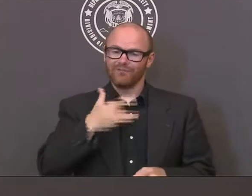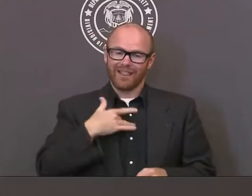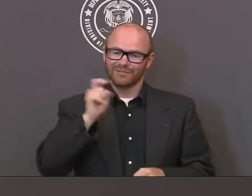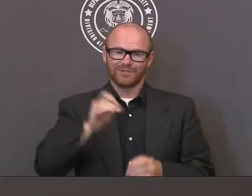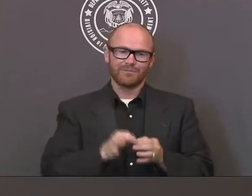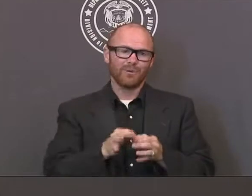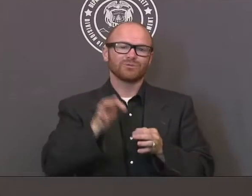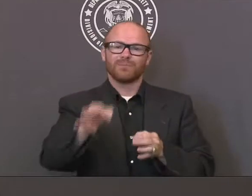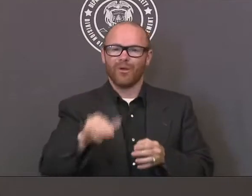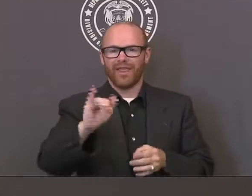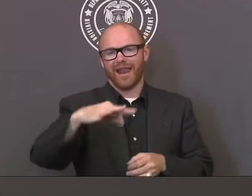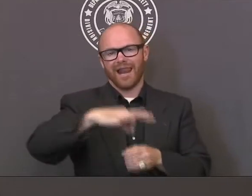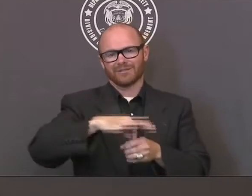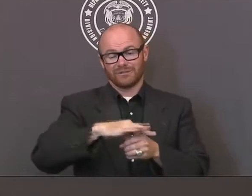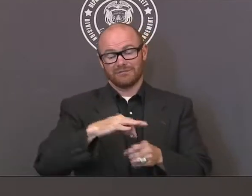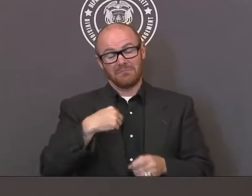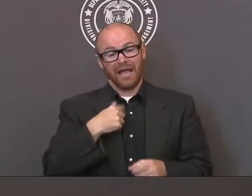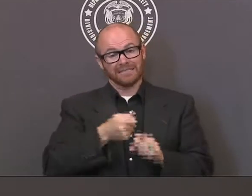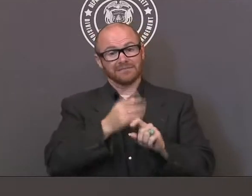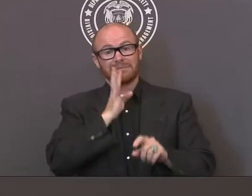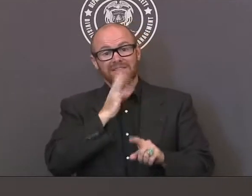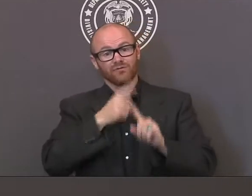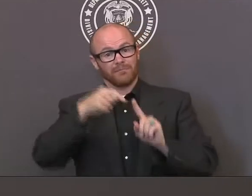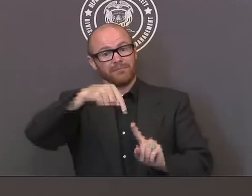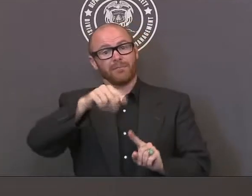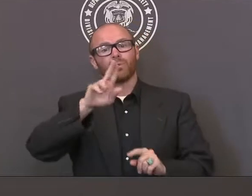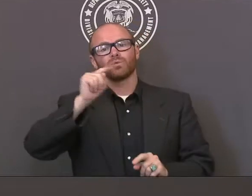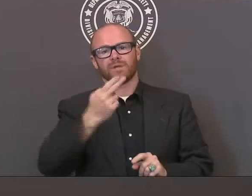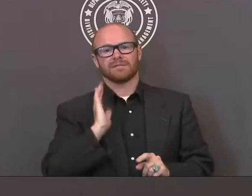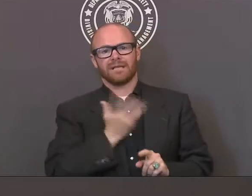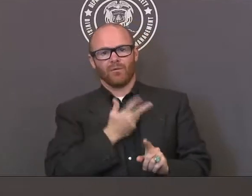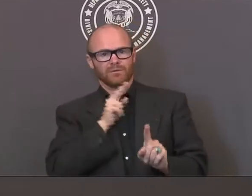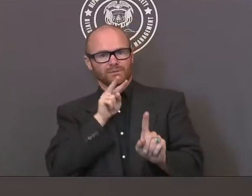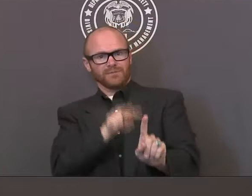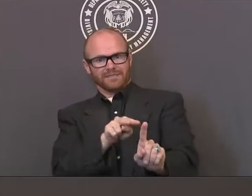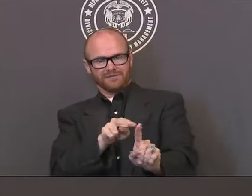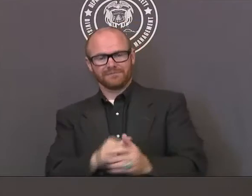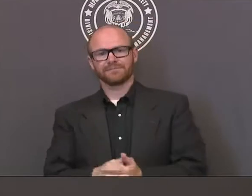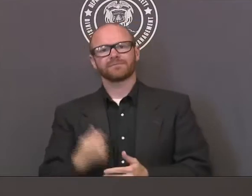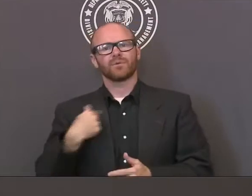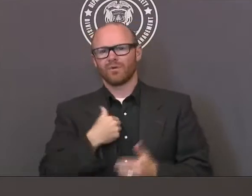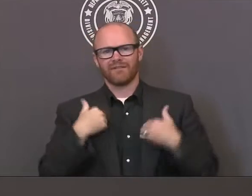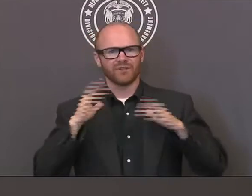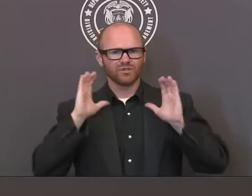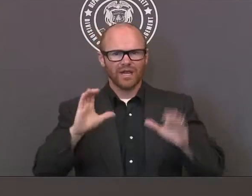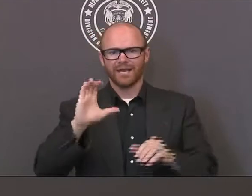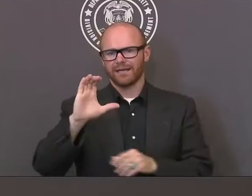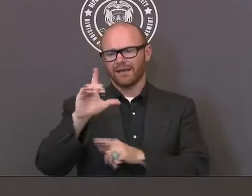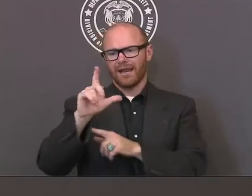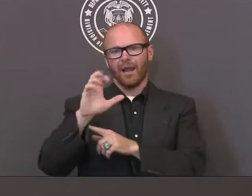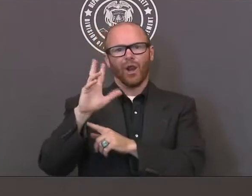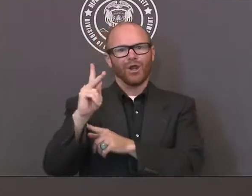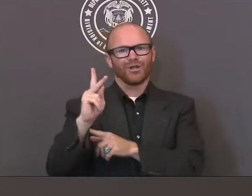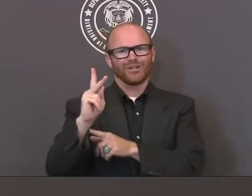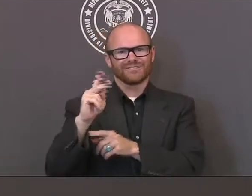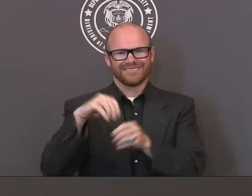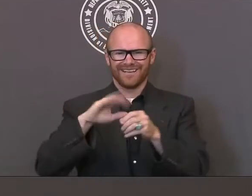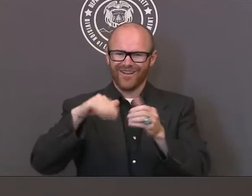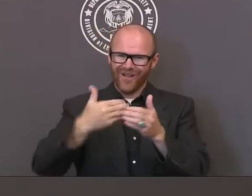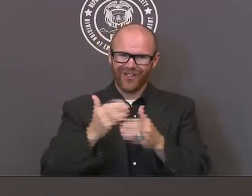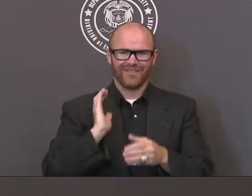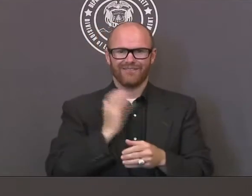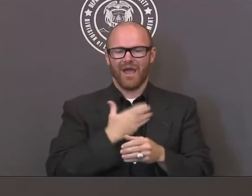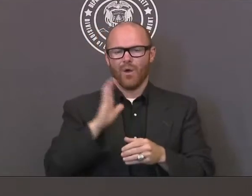election. Certainly, I can speak from a Utah perspective. We have great clerks in all of our 29 counties that run the